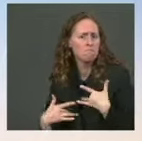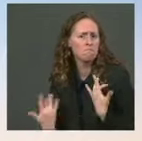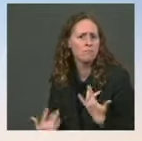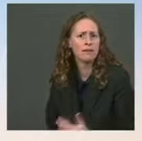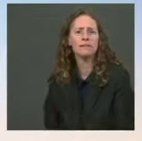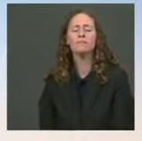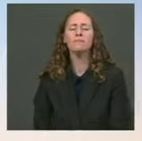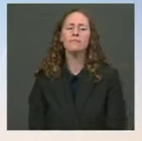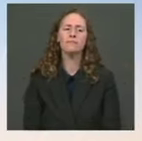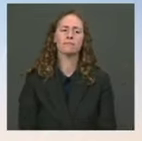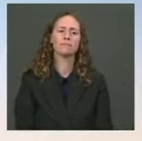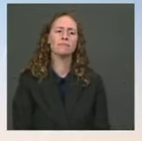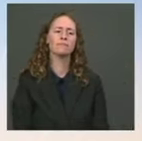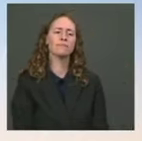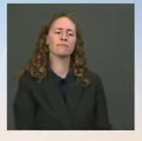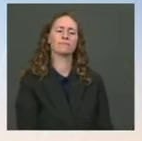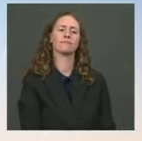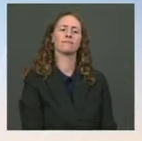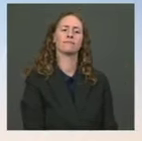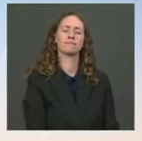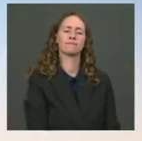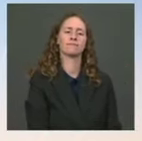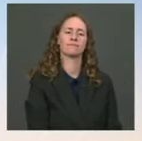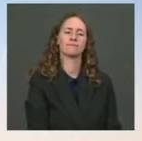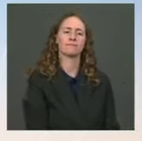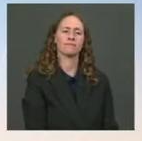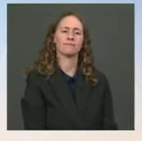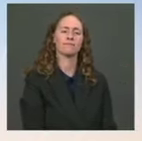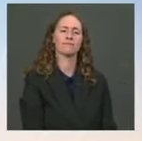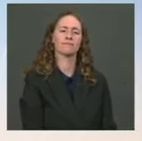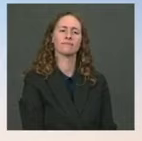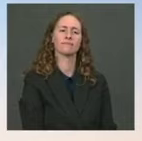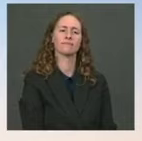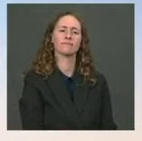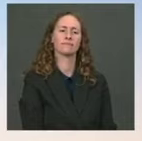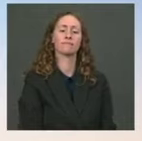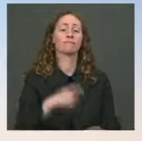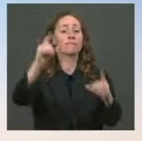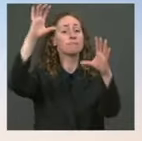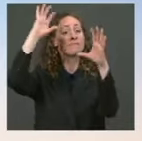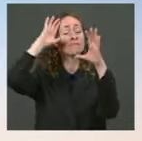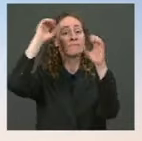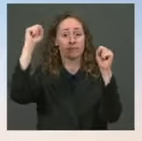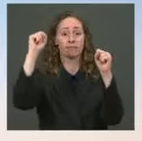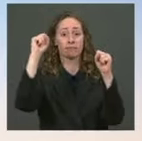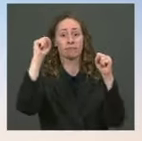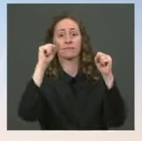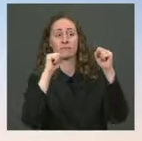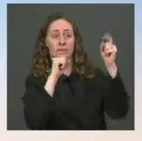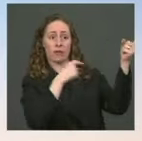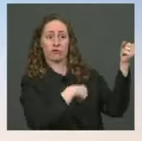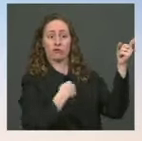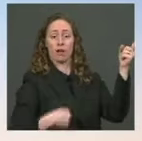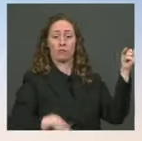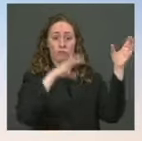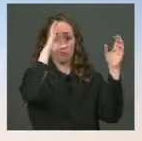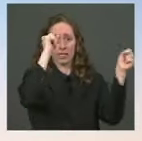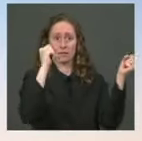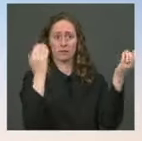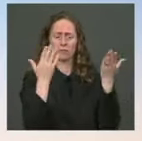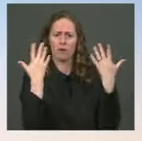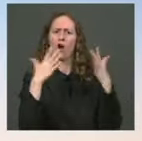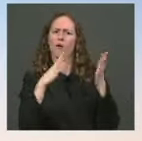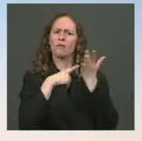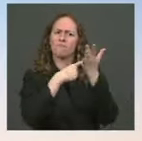me just reiterate a couple of things. President Biden and President Xi had a broad strategic discussion. The question